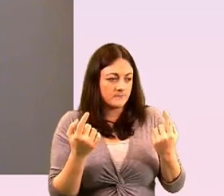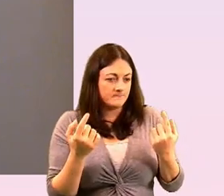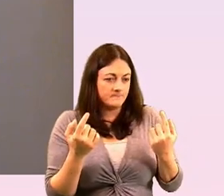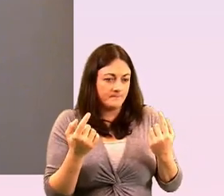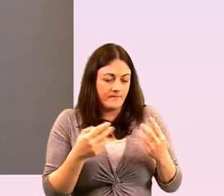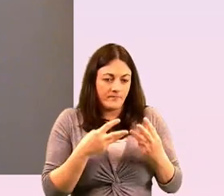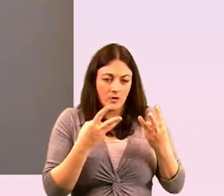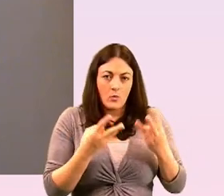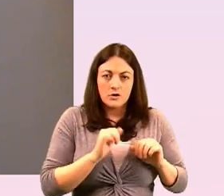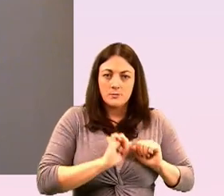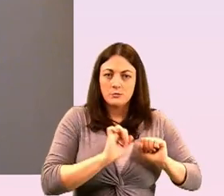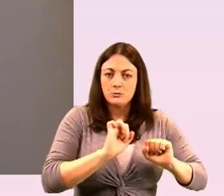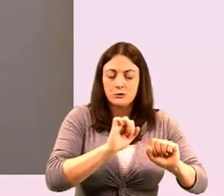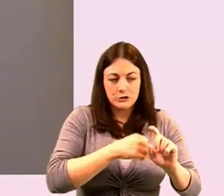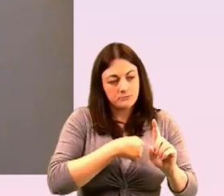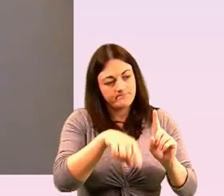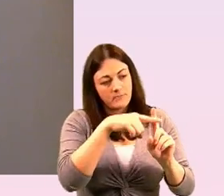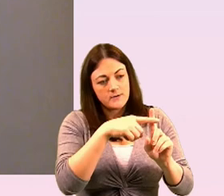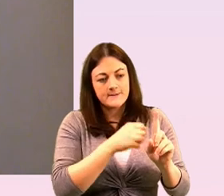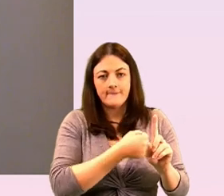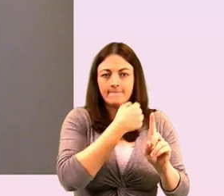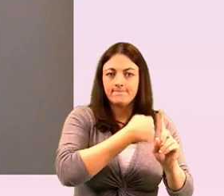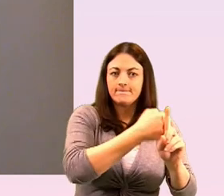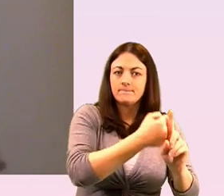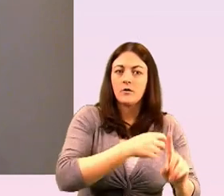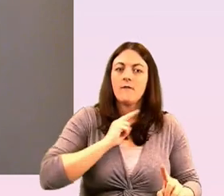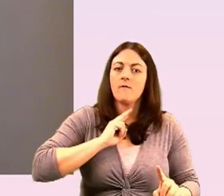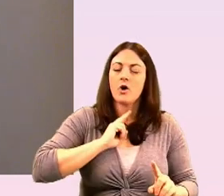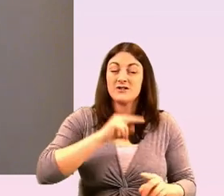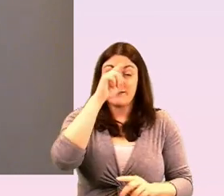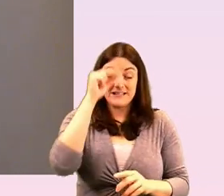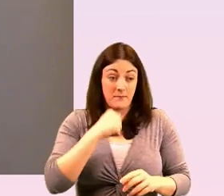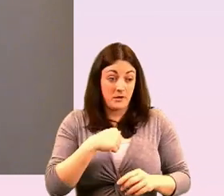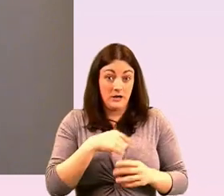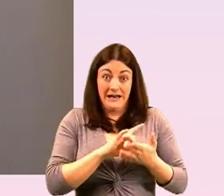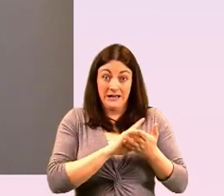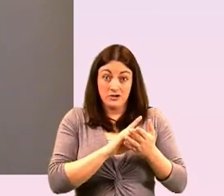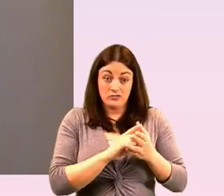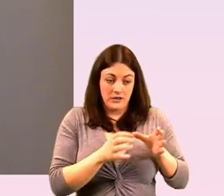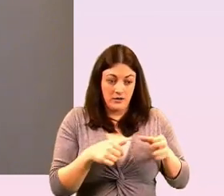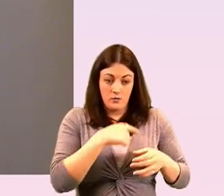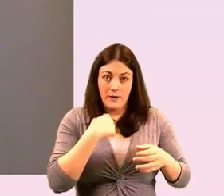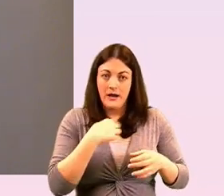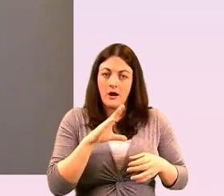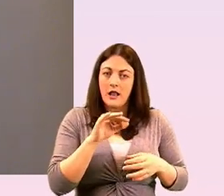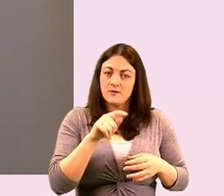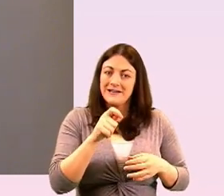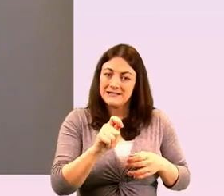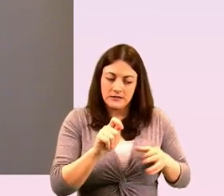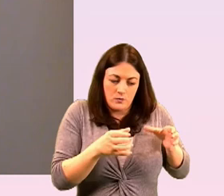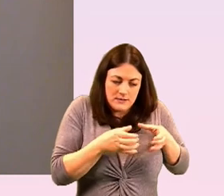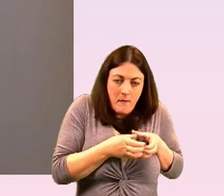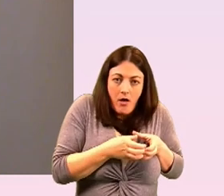centering the voices that we know you know that were historically marginalized and in terms of gcn's work it is just